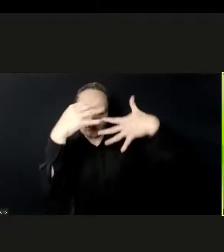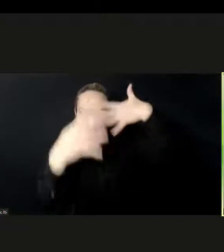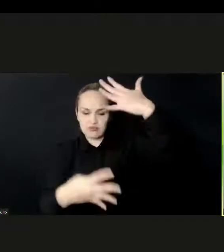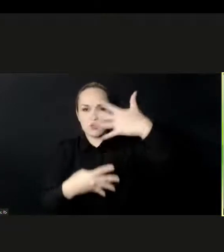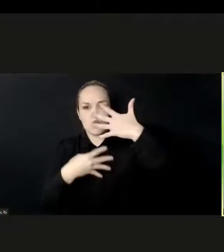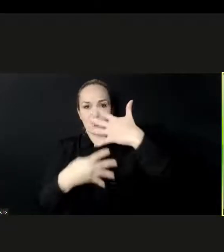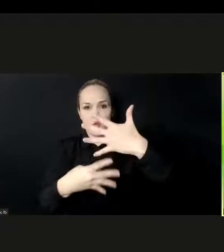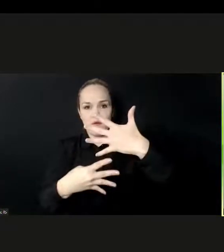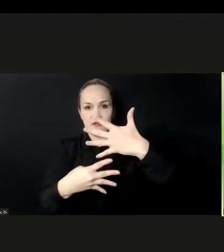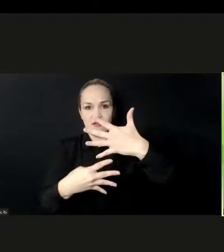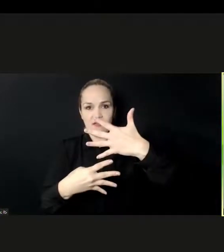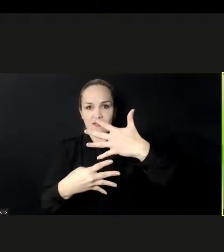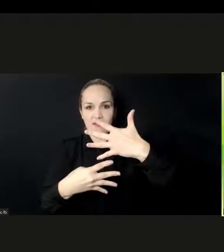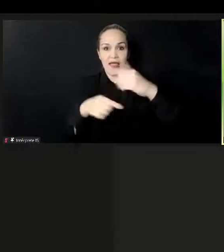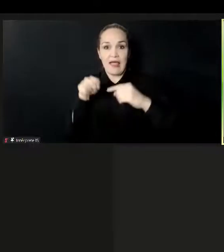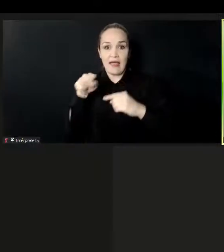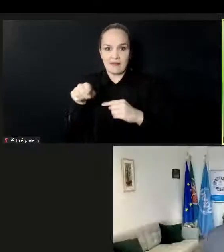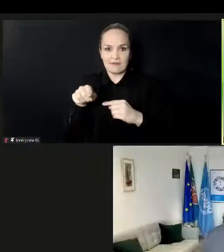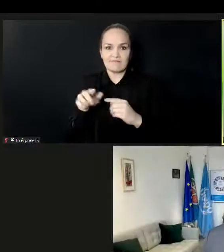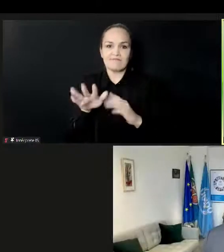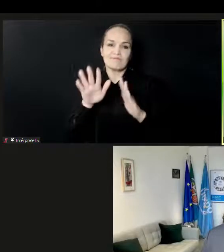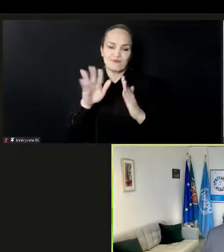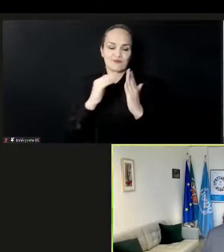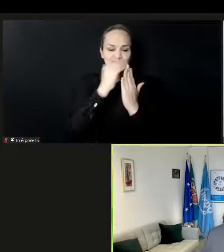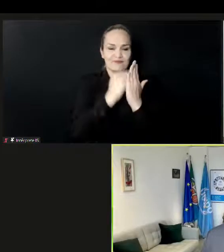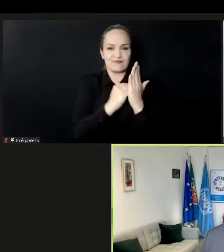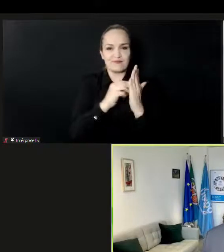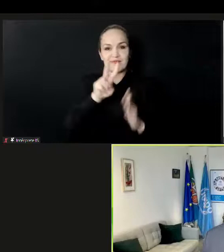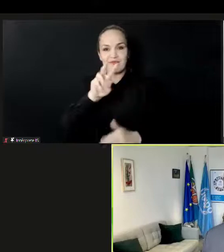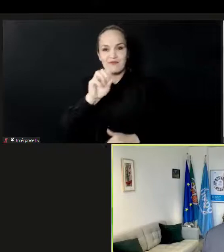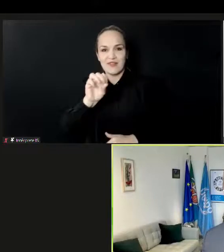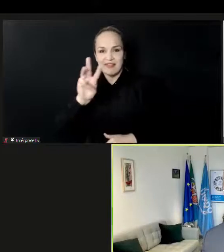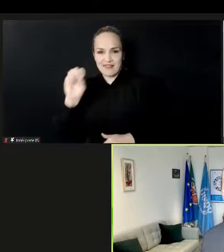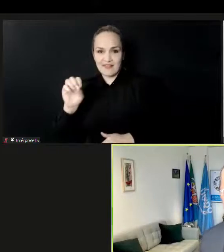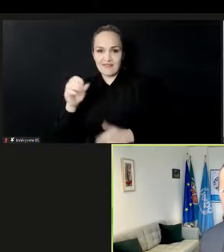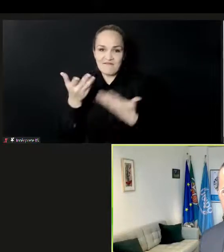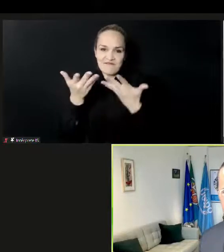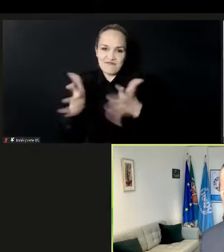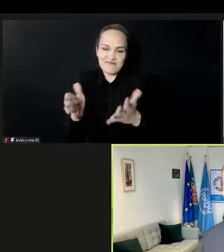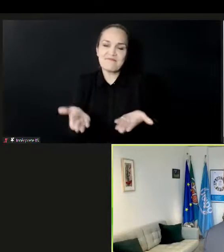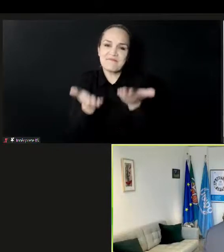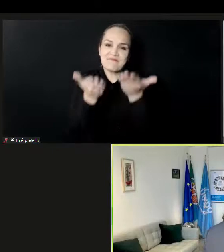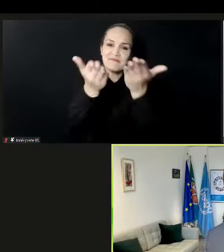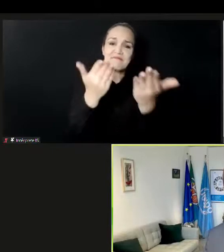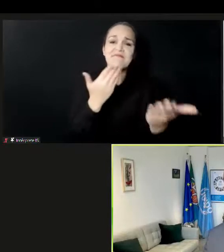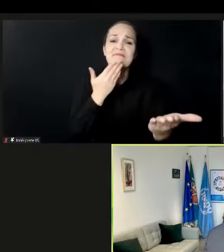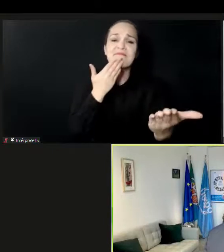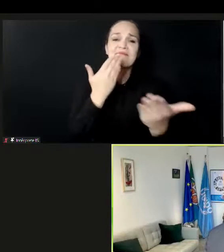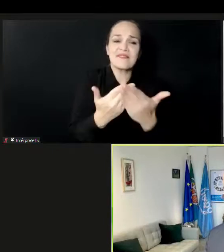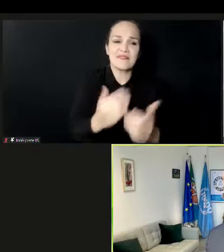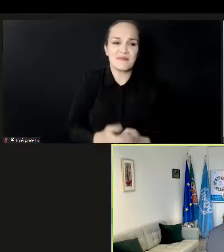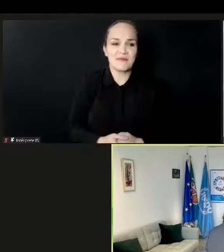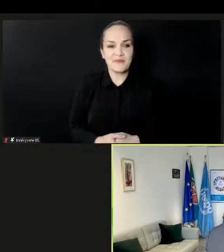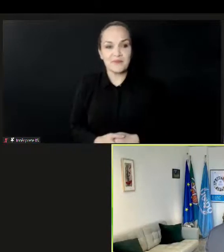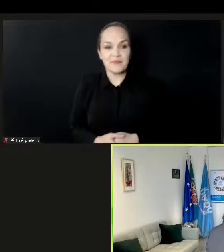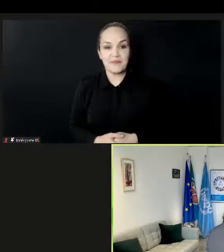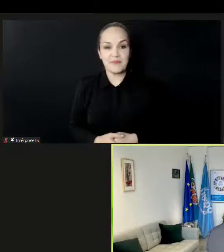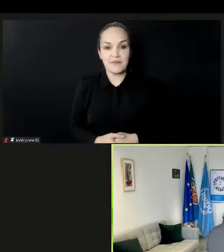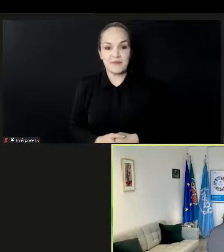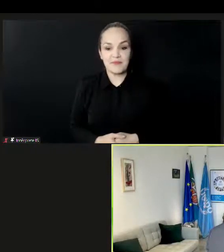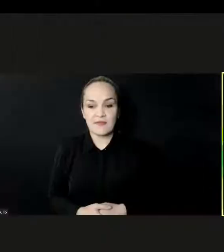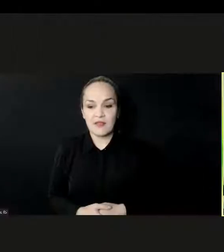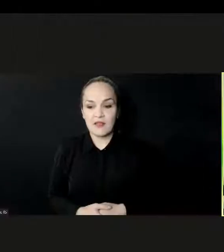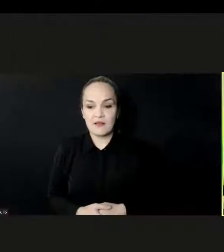deliberations. Back to you, Patrick. Thank you. Thank you so much for your statement, Bernardo. And indeed, you said